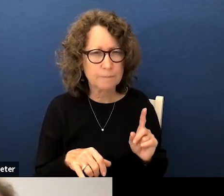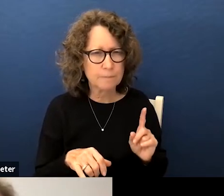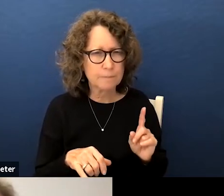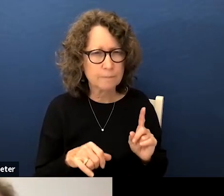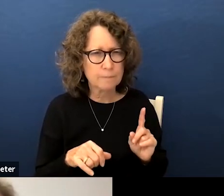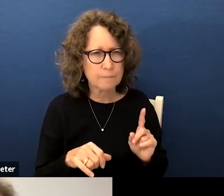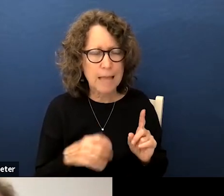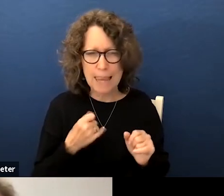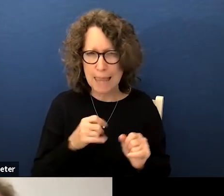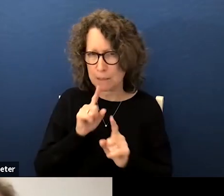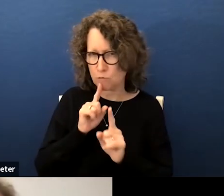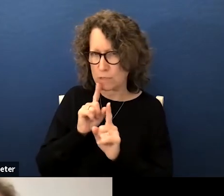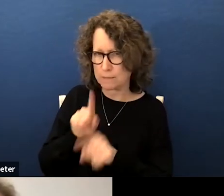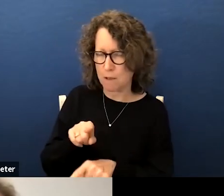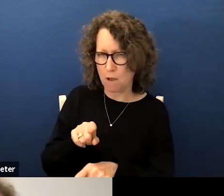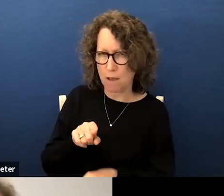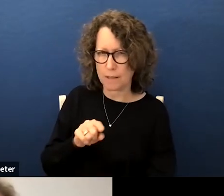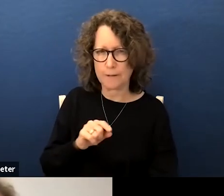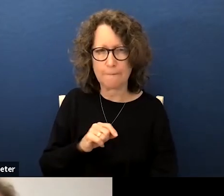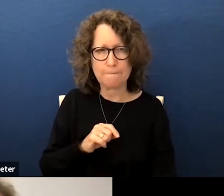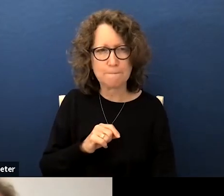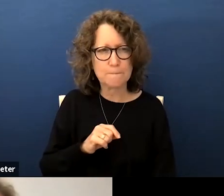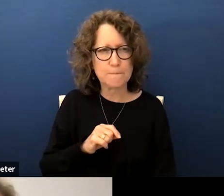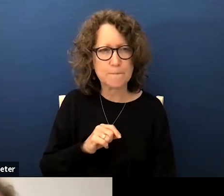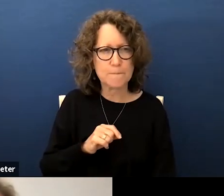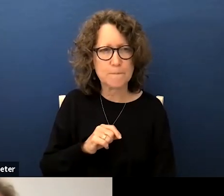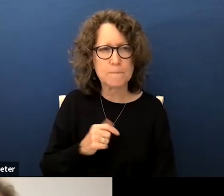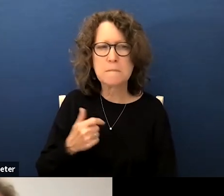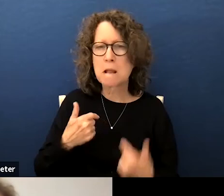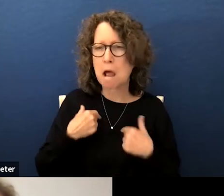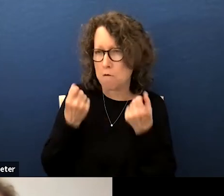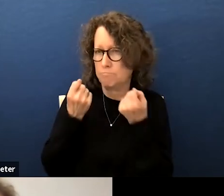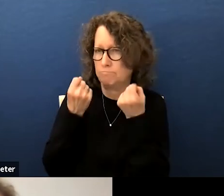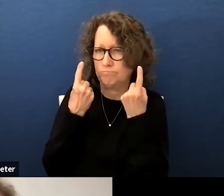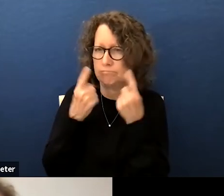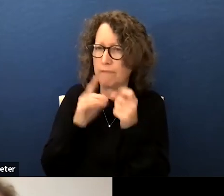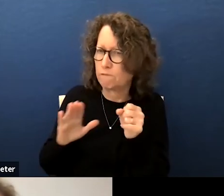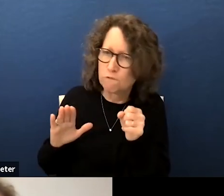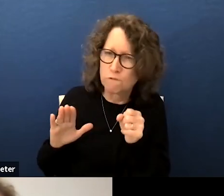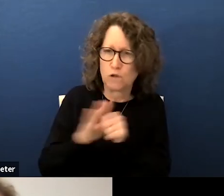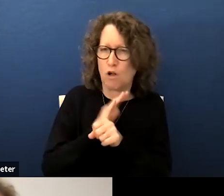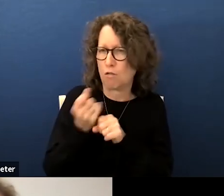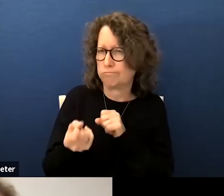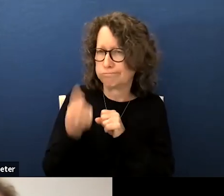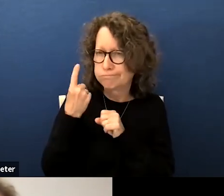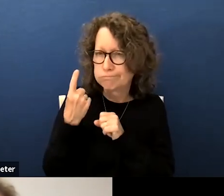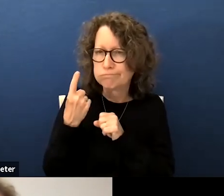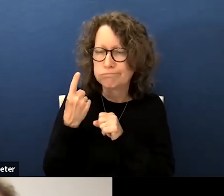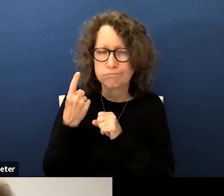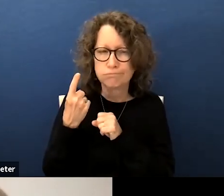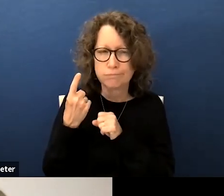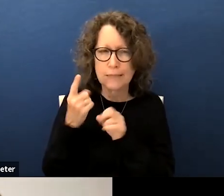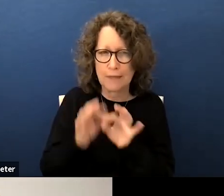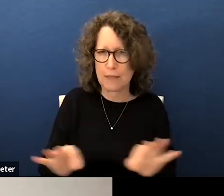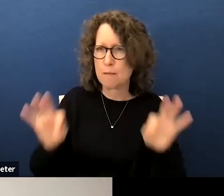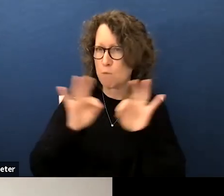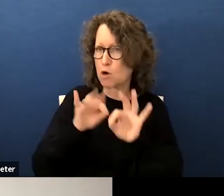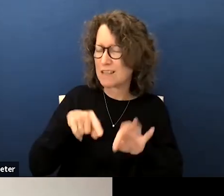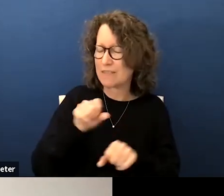to great i understand fully the importance